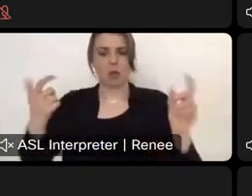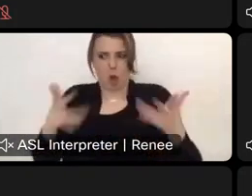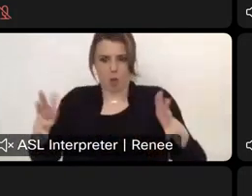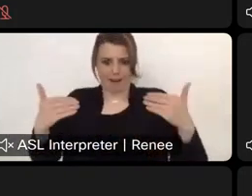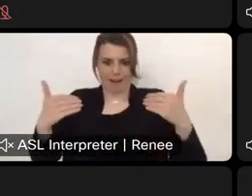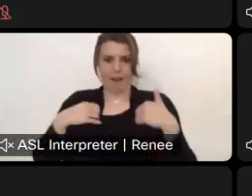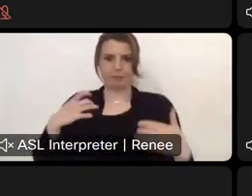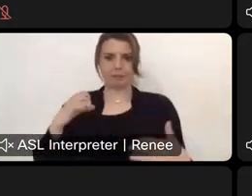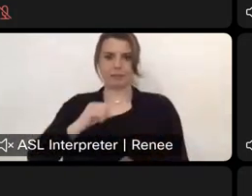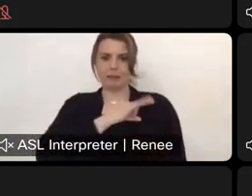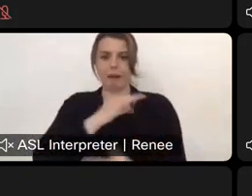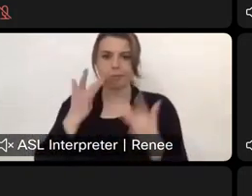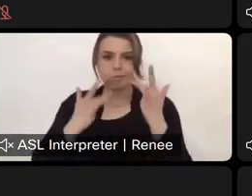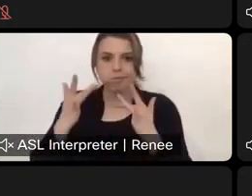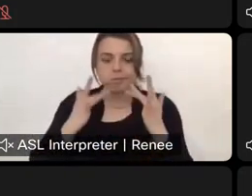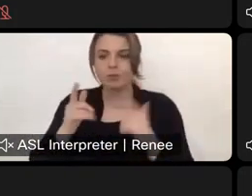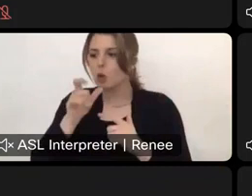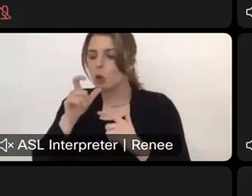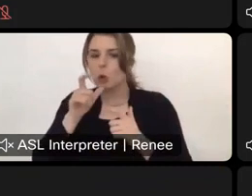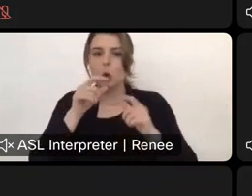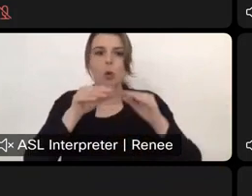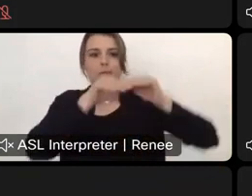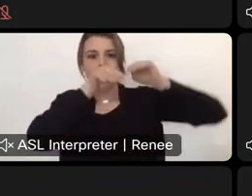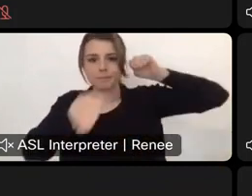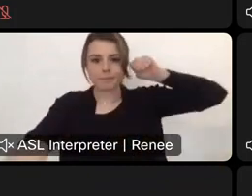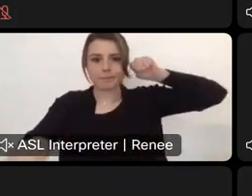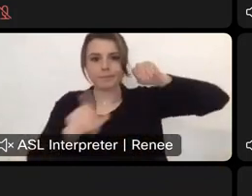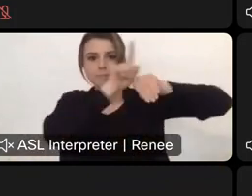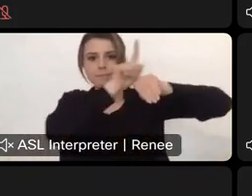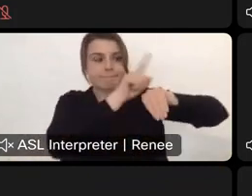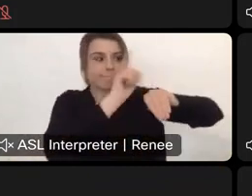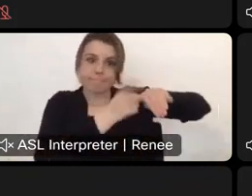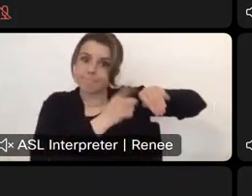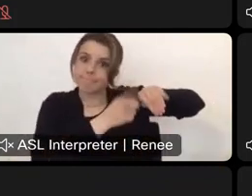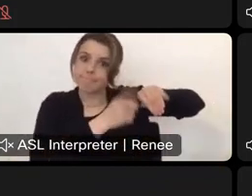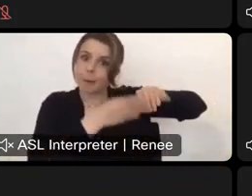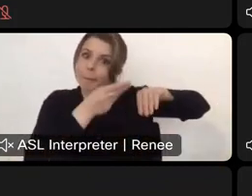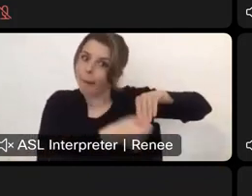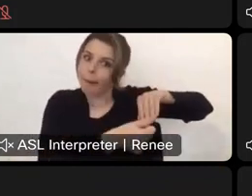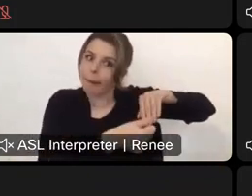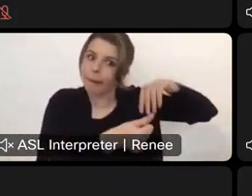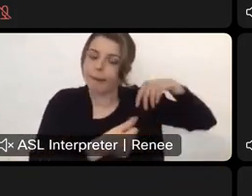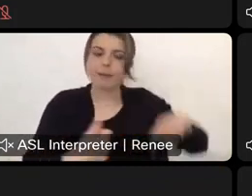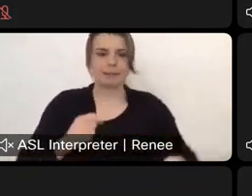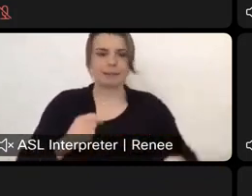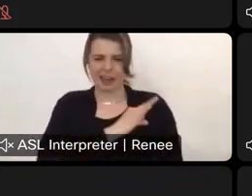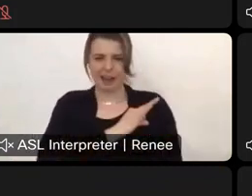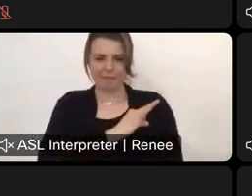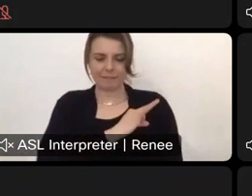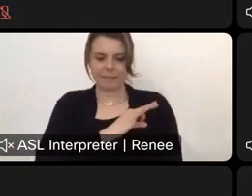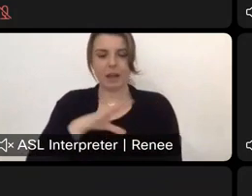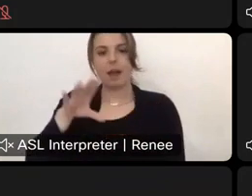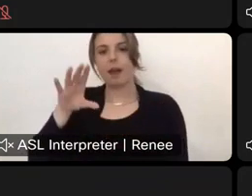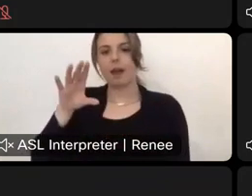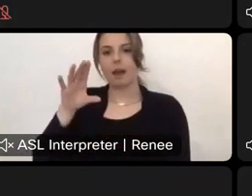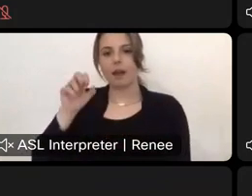Who's going to stand at the ramps and be sure that kayakers and SUP users are paid. SUP users